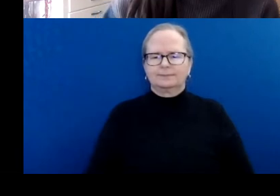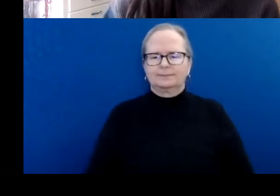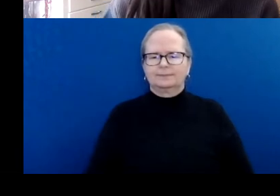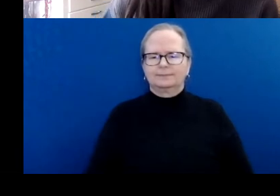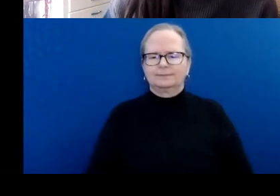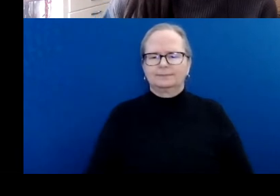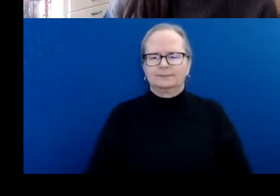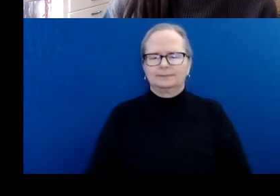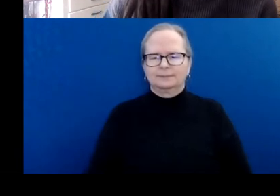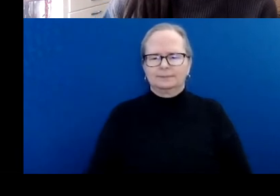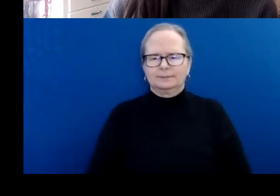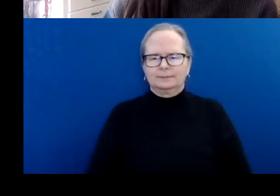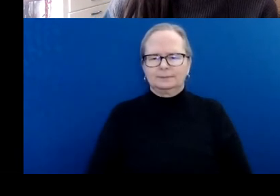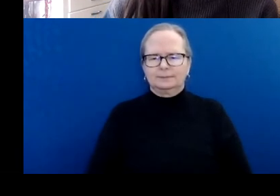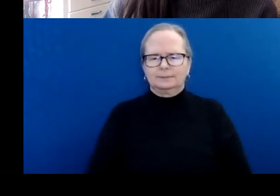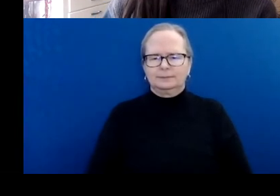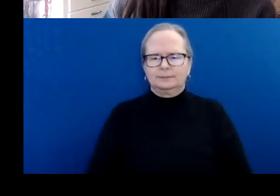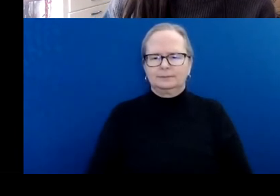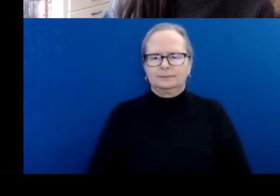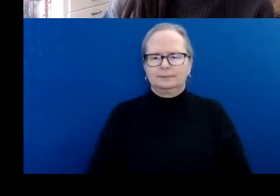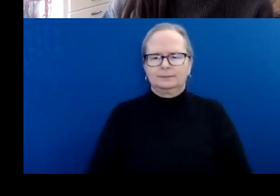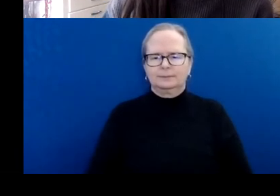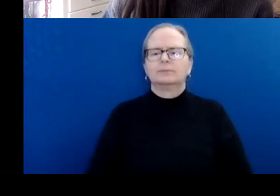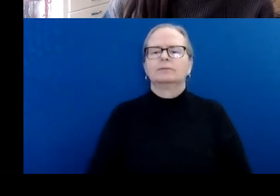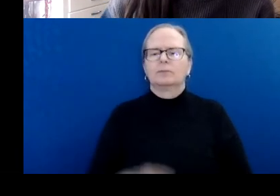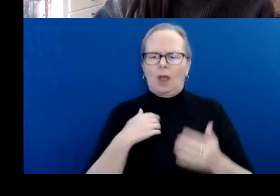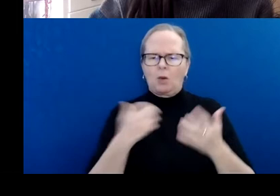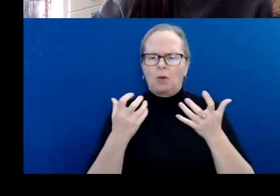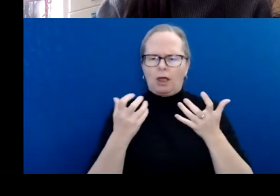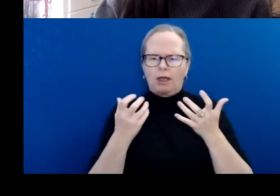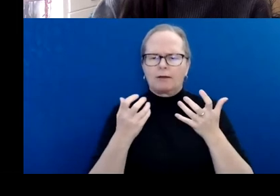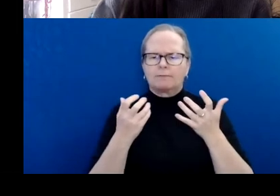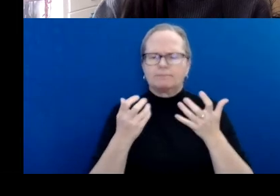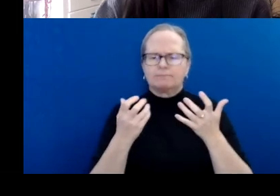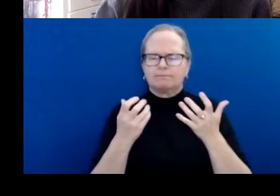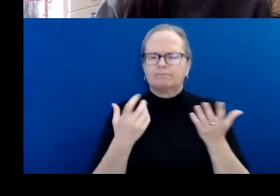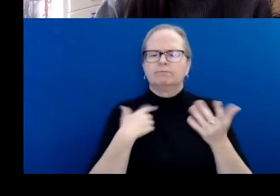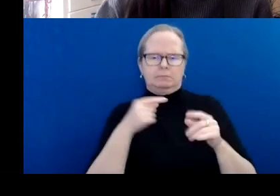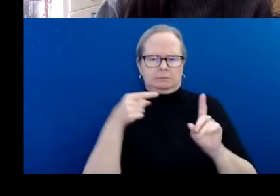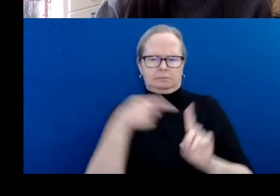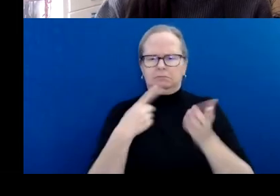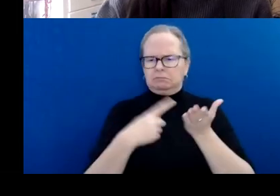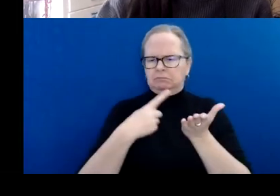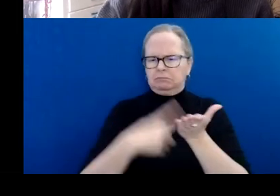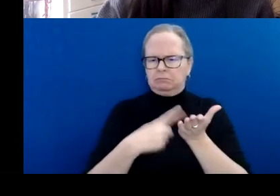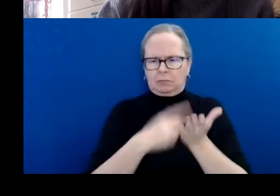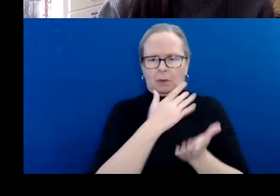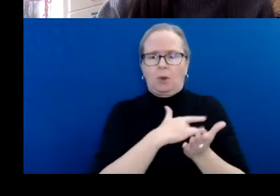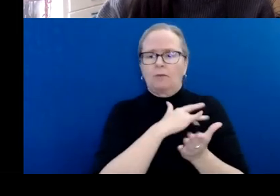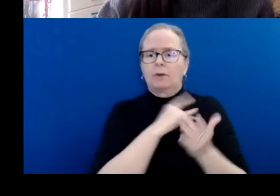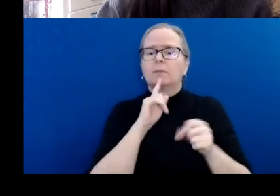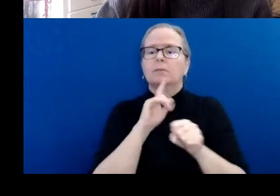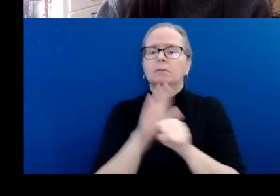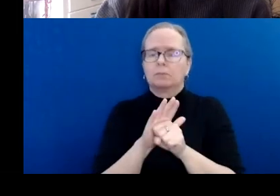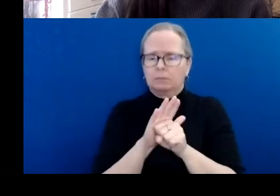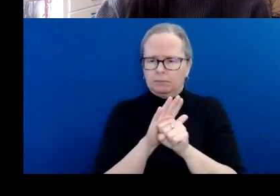I want to take a moment to talk about our commitment to equity, which is an ongoing, never-ending commitment